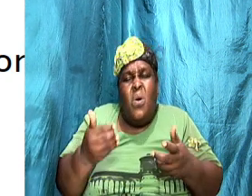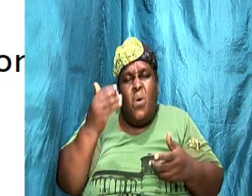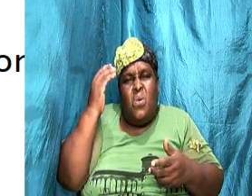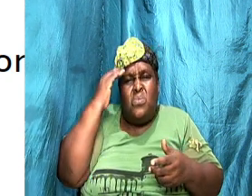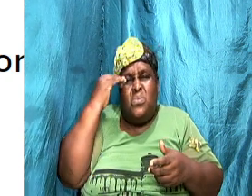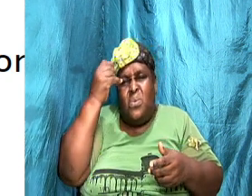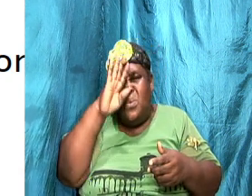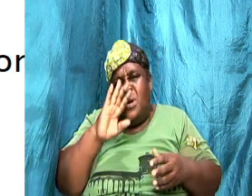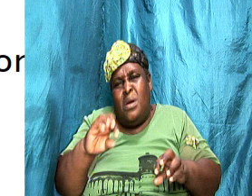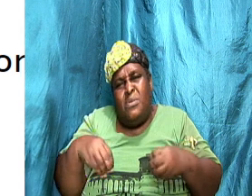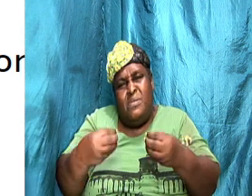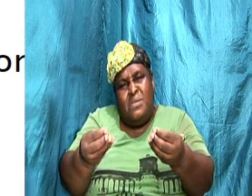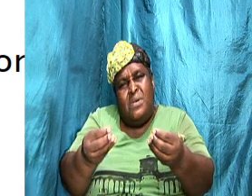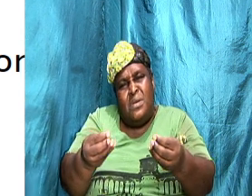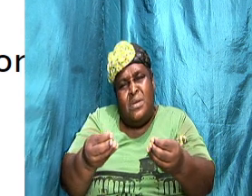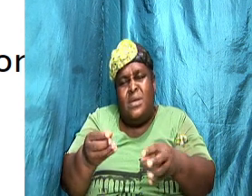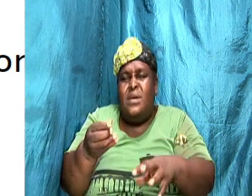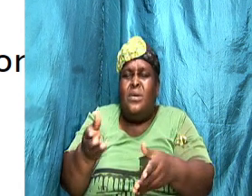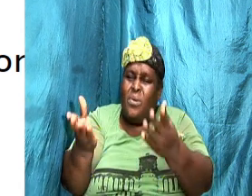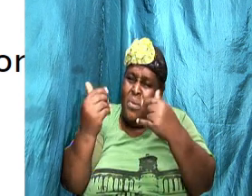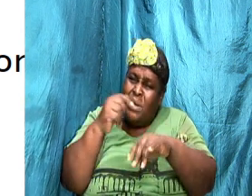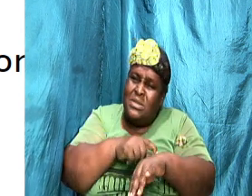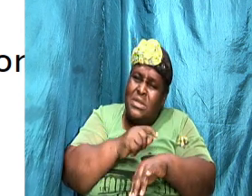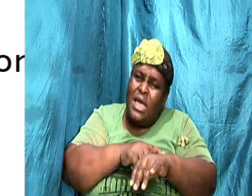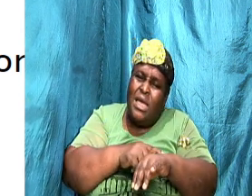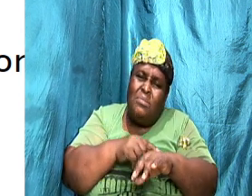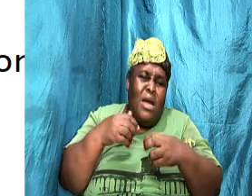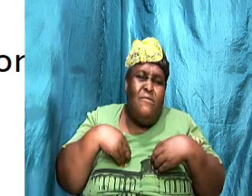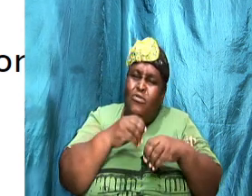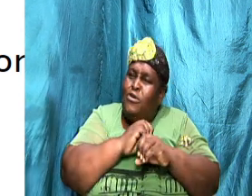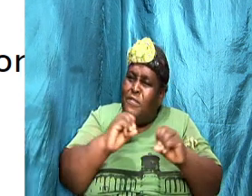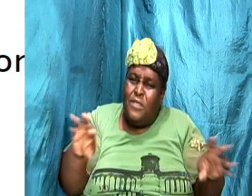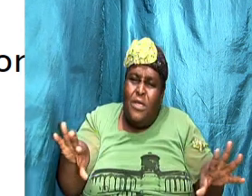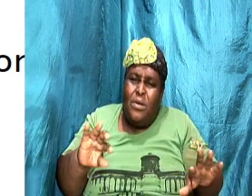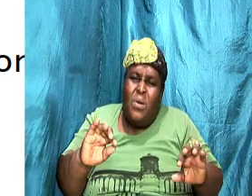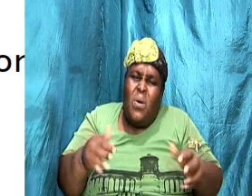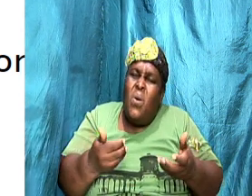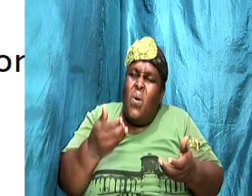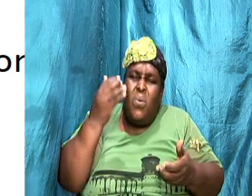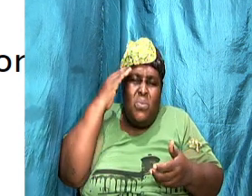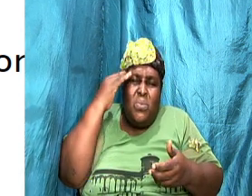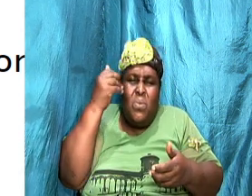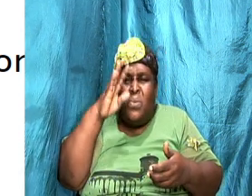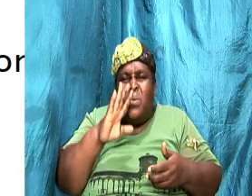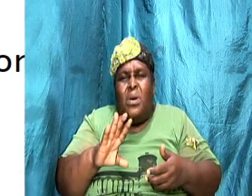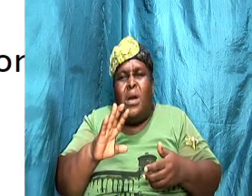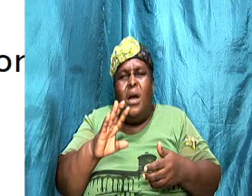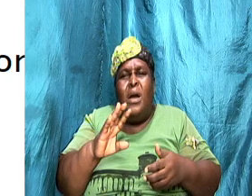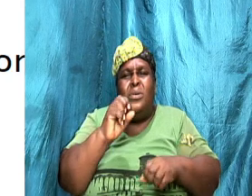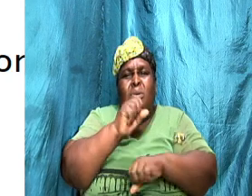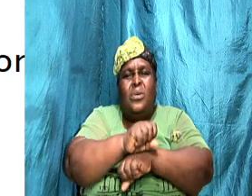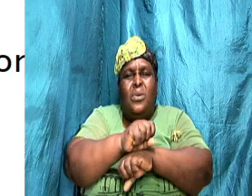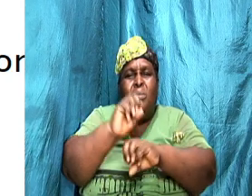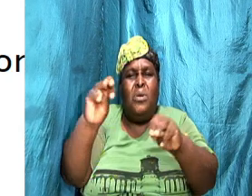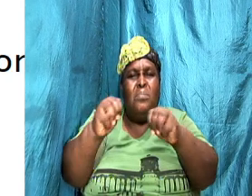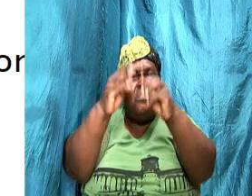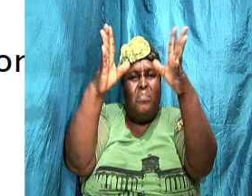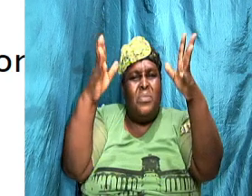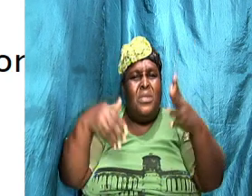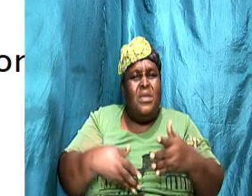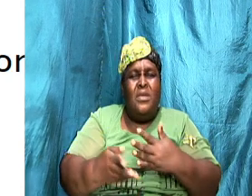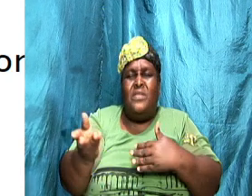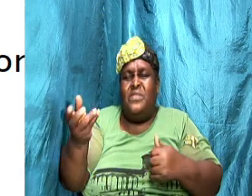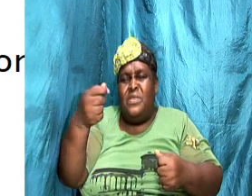when we didn't have anything how do we know that God can work miracles because there came a time when